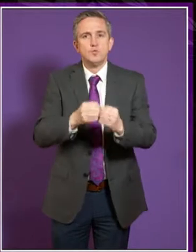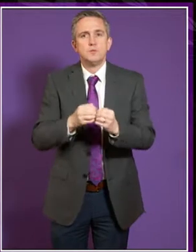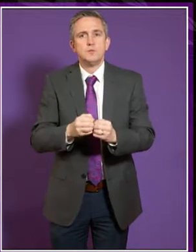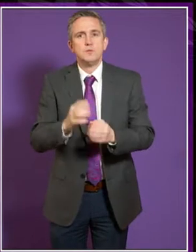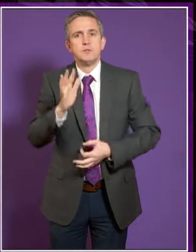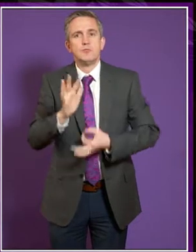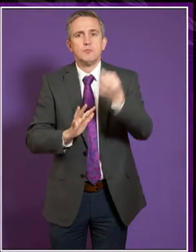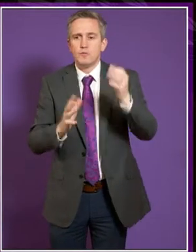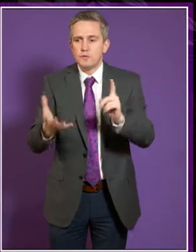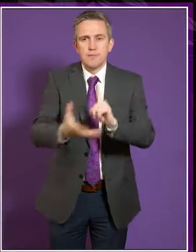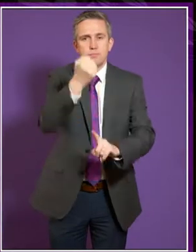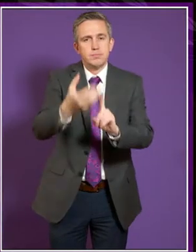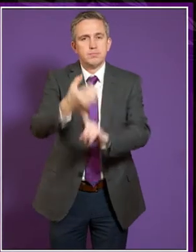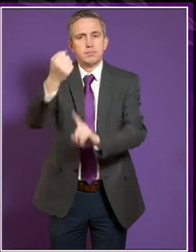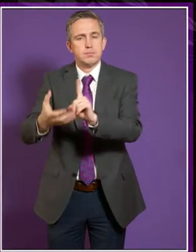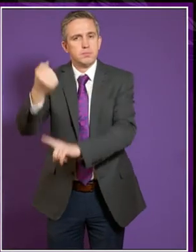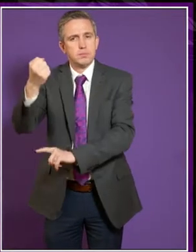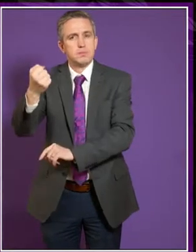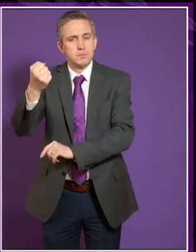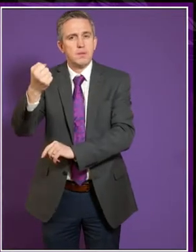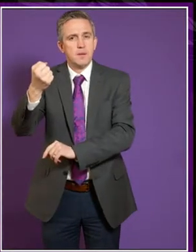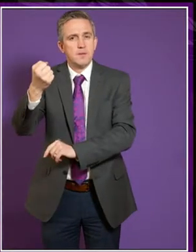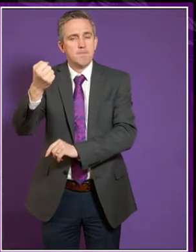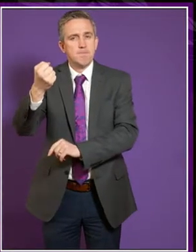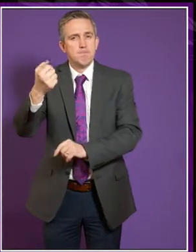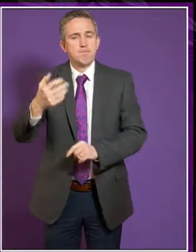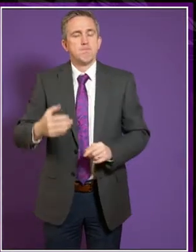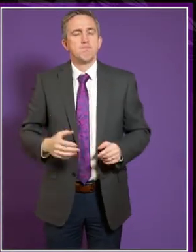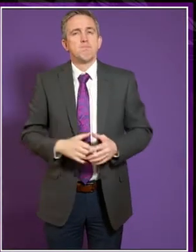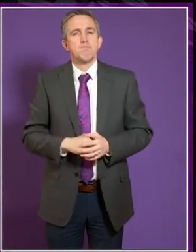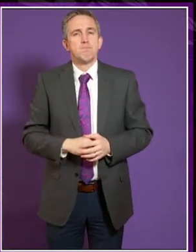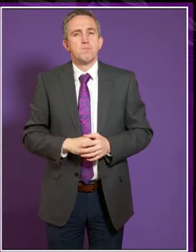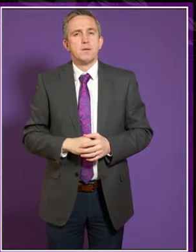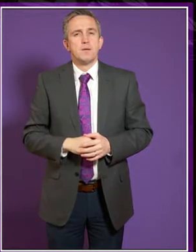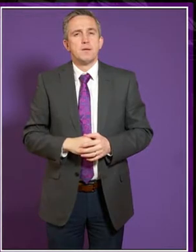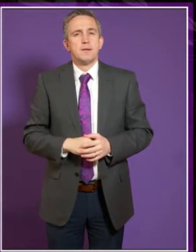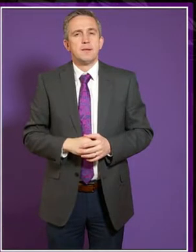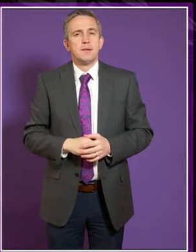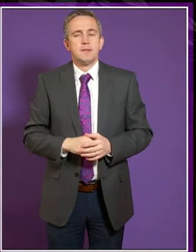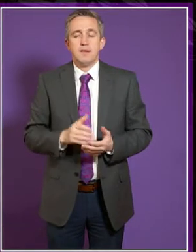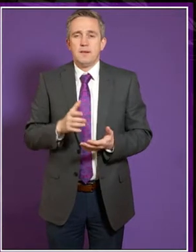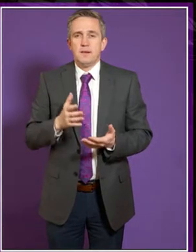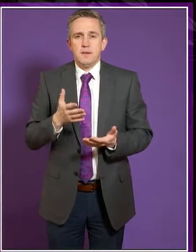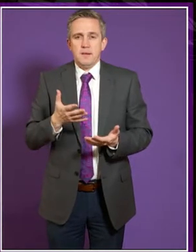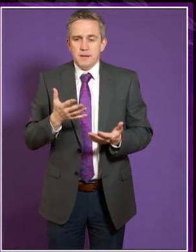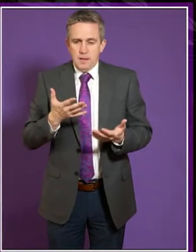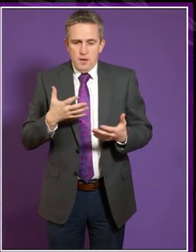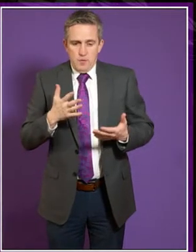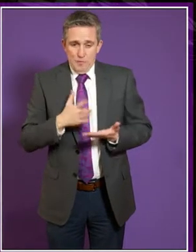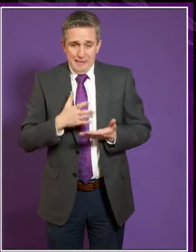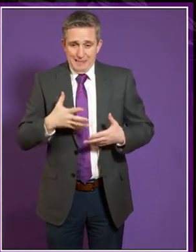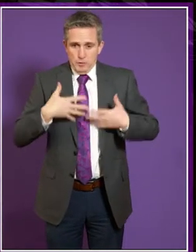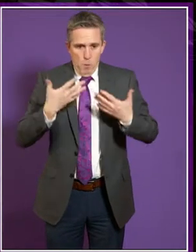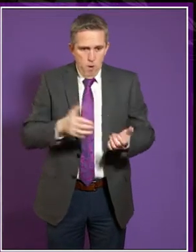inequalities and other areas as well. So to some extent, in the ideal world, we wouldn't need to worry about all the tick box